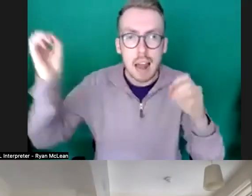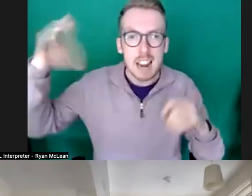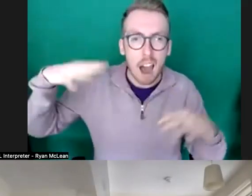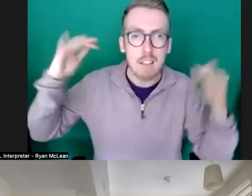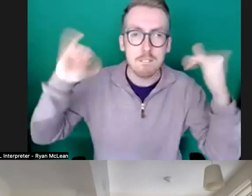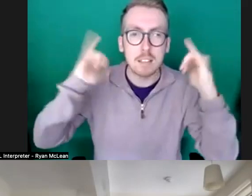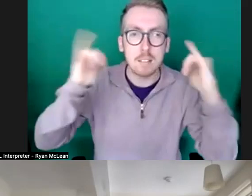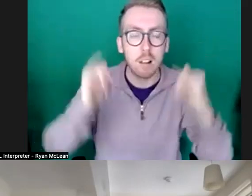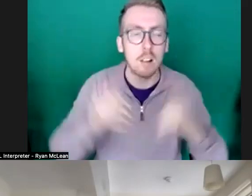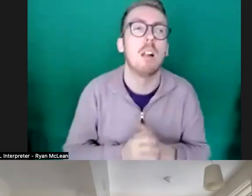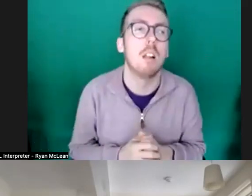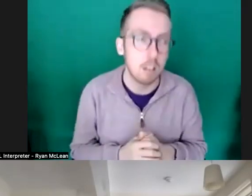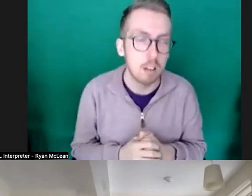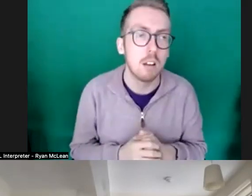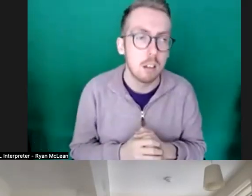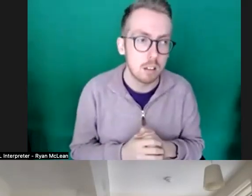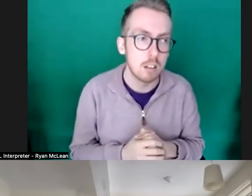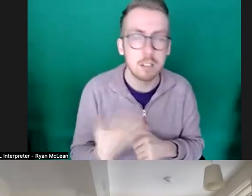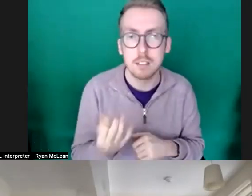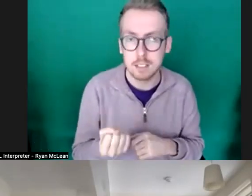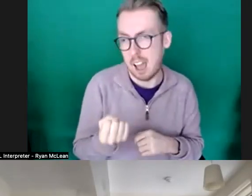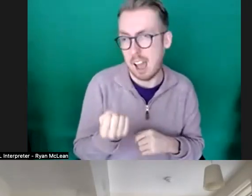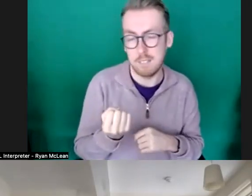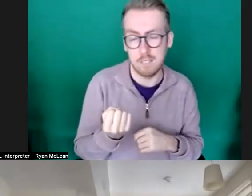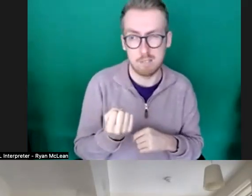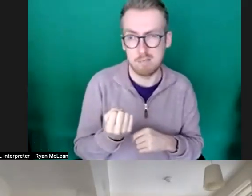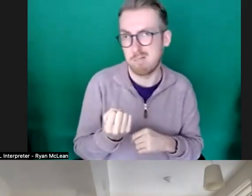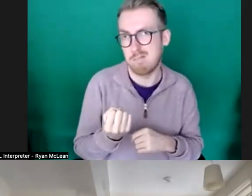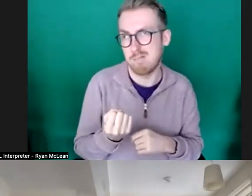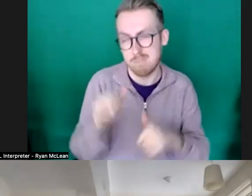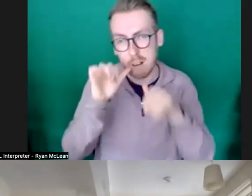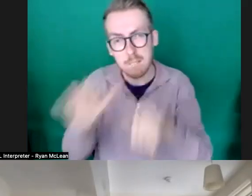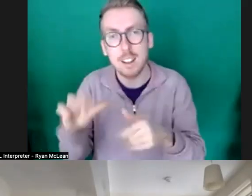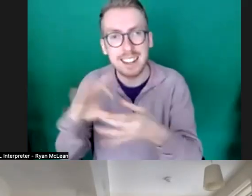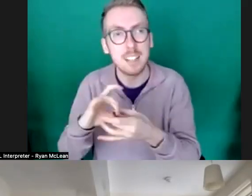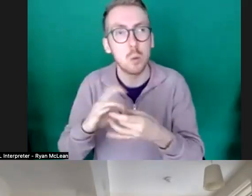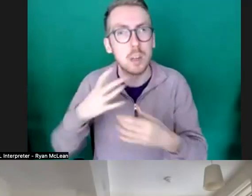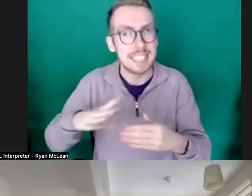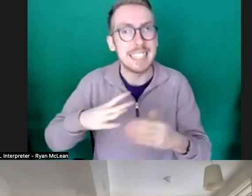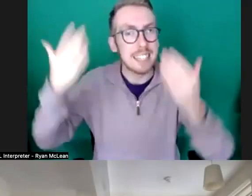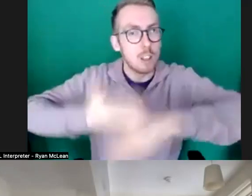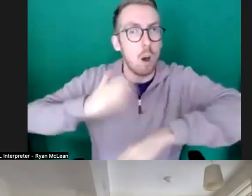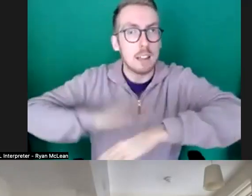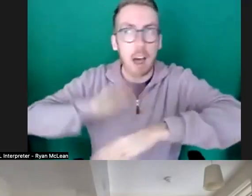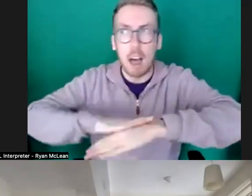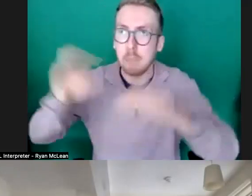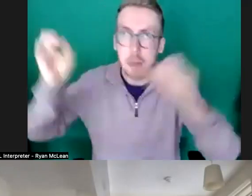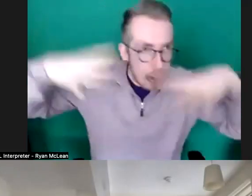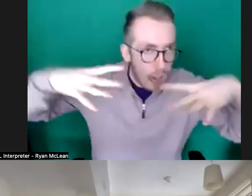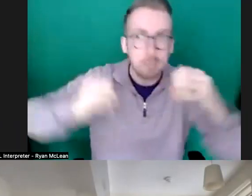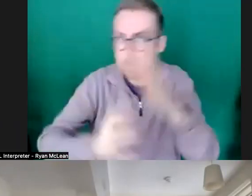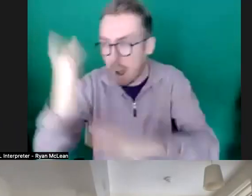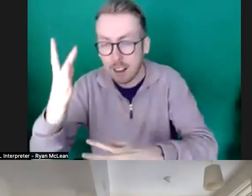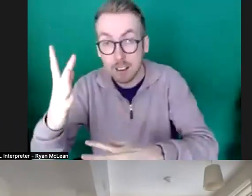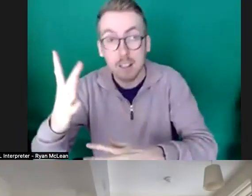the parts of the year where you do have uh the long hours of darkness and a lot of the without walls festivals tend to be more kind of